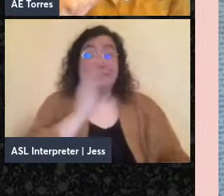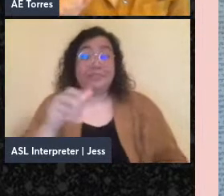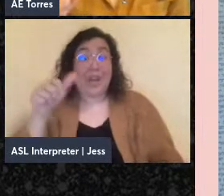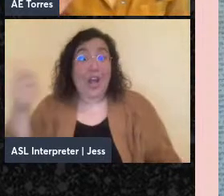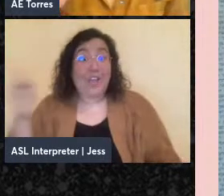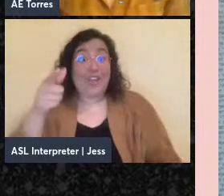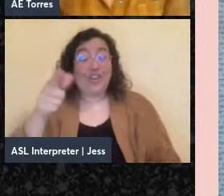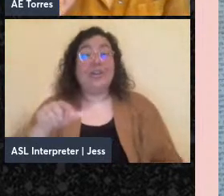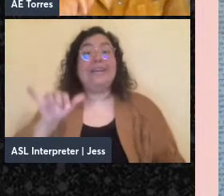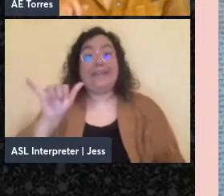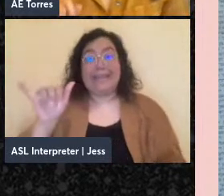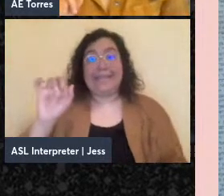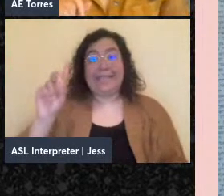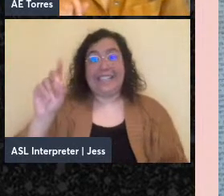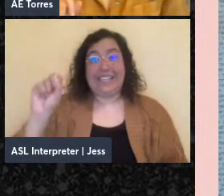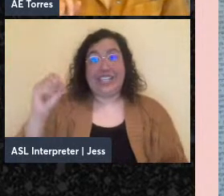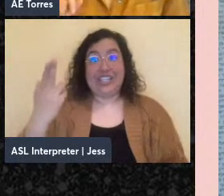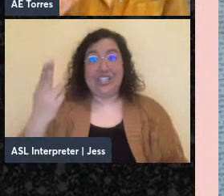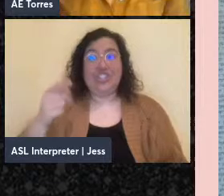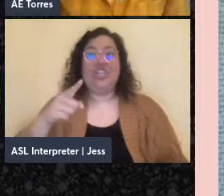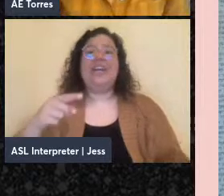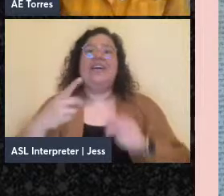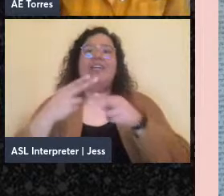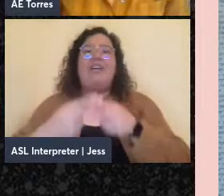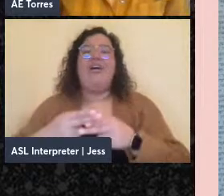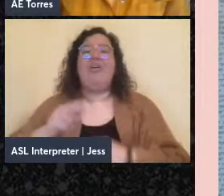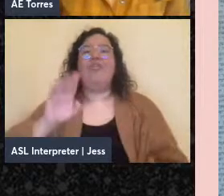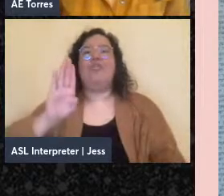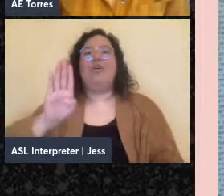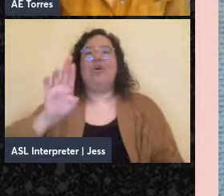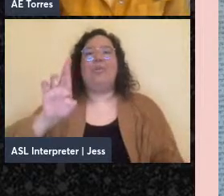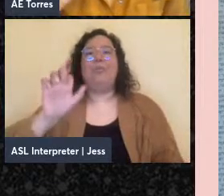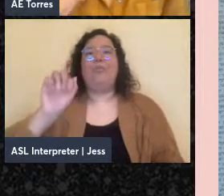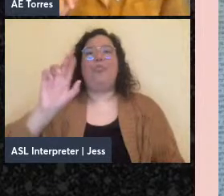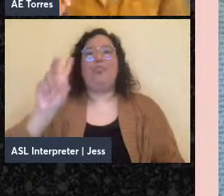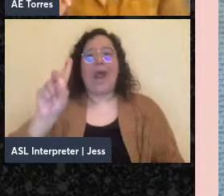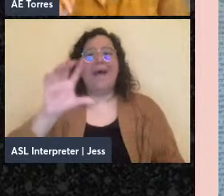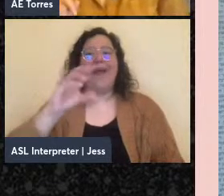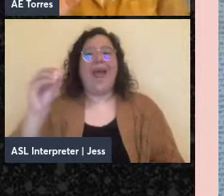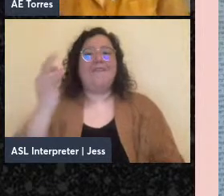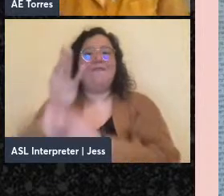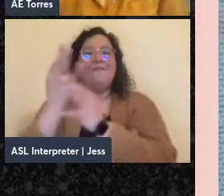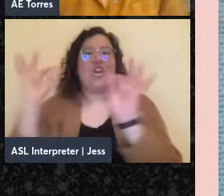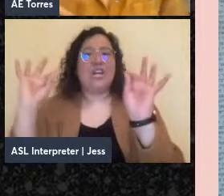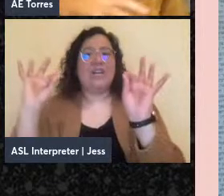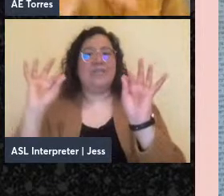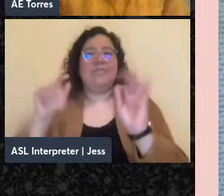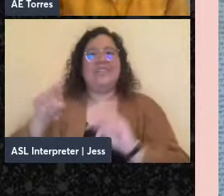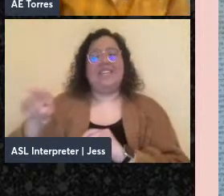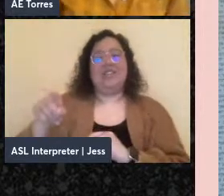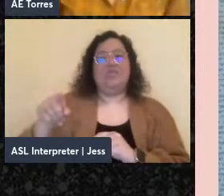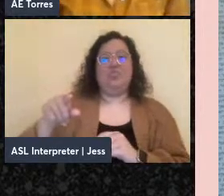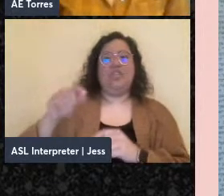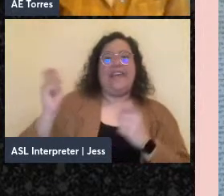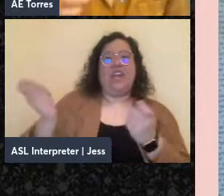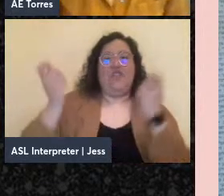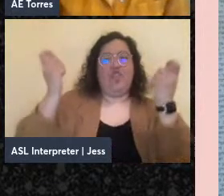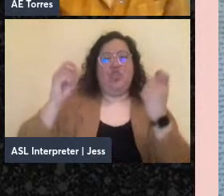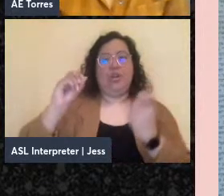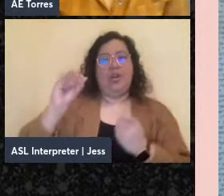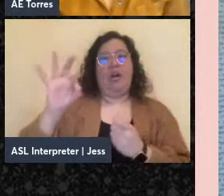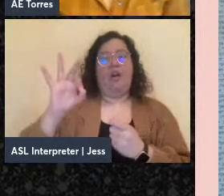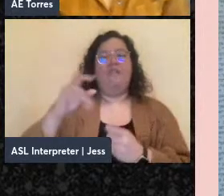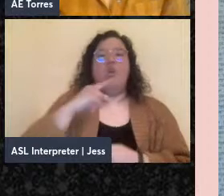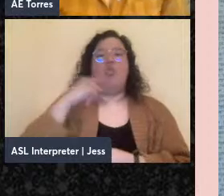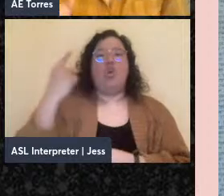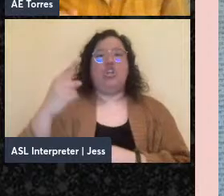and Freedom, Brought and Freiheit. And this was the one year anniversary of the Russian Revolution, and they published the entire